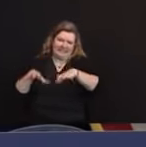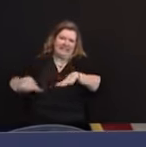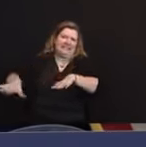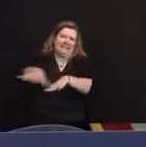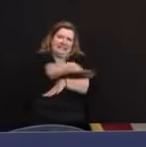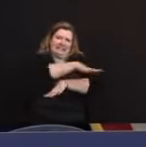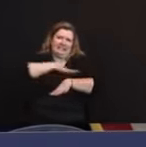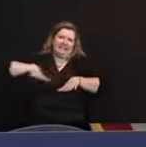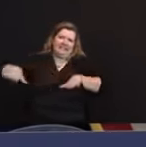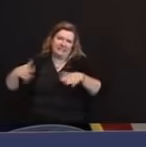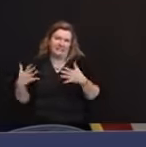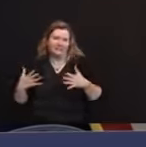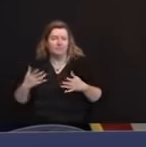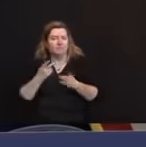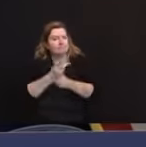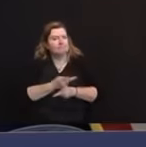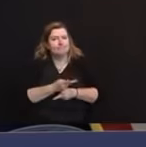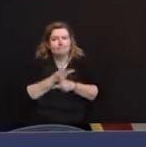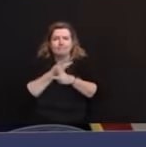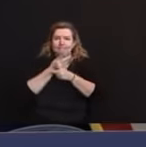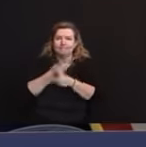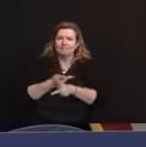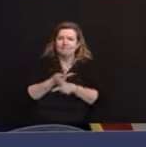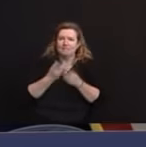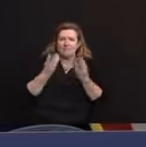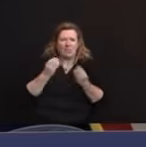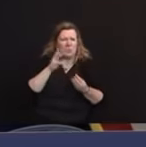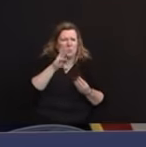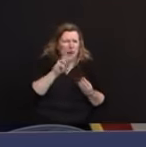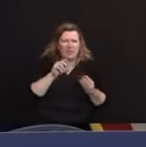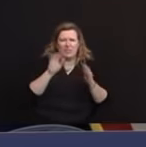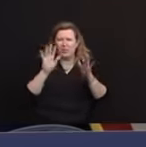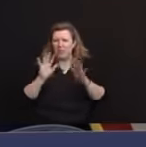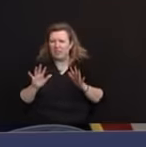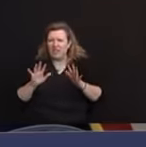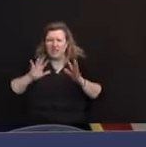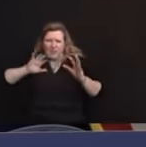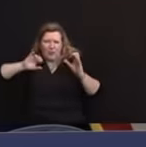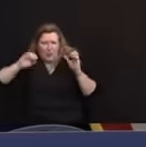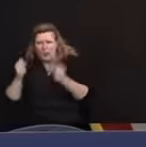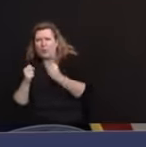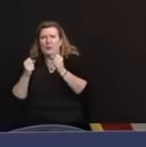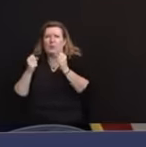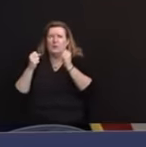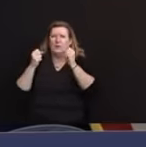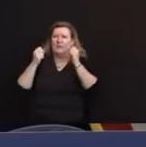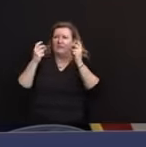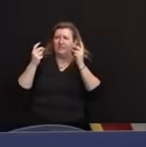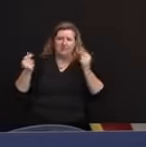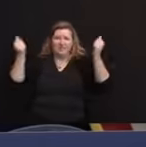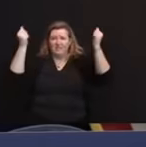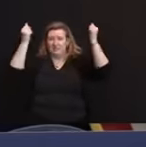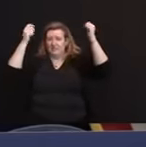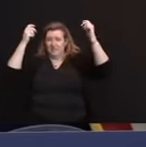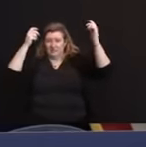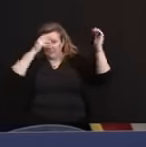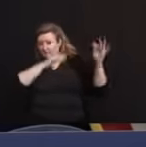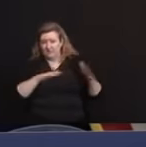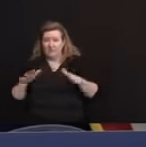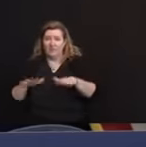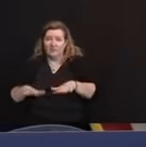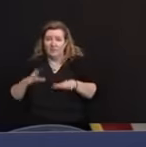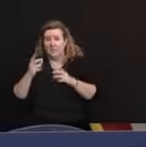of a wet, windy, turning to very cold with some flash freezing expected. So just, again,